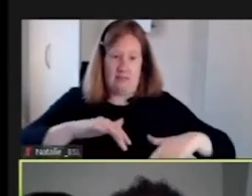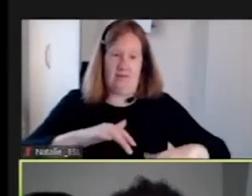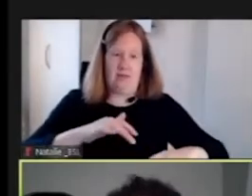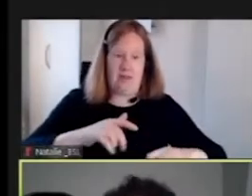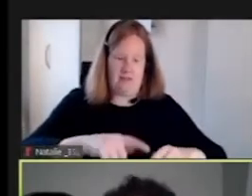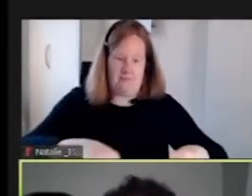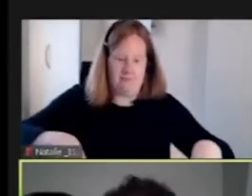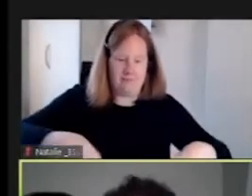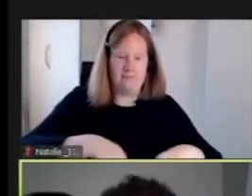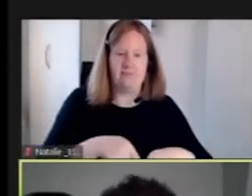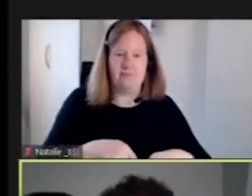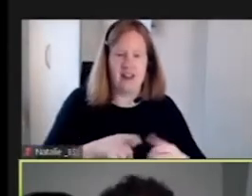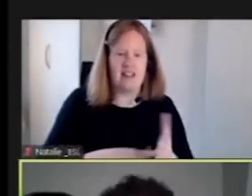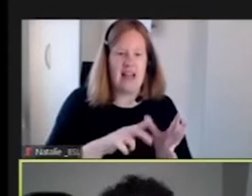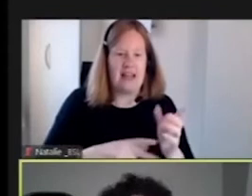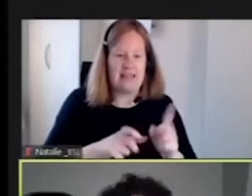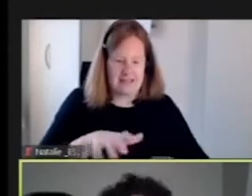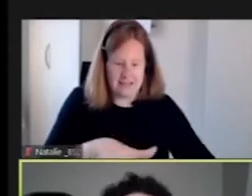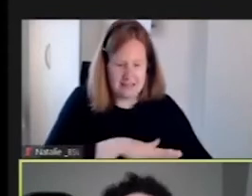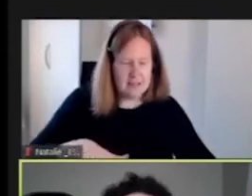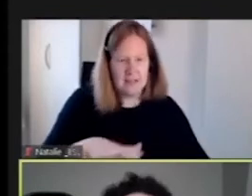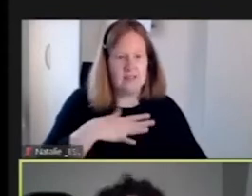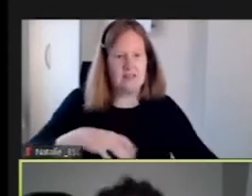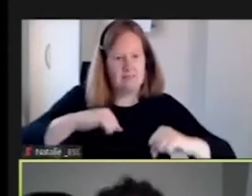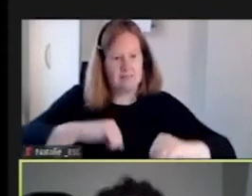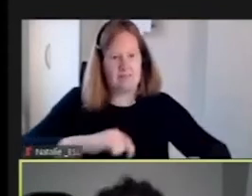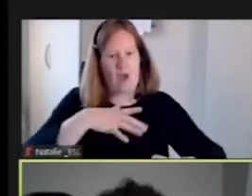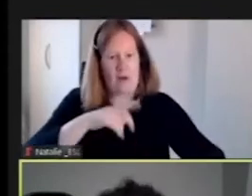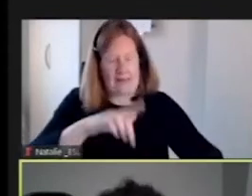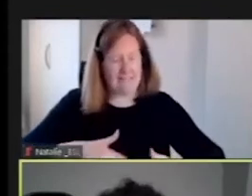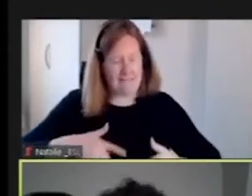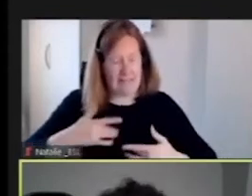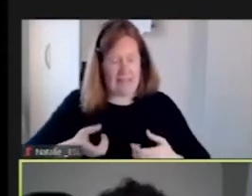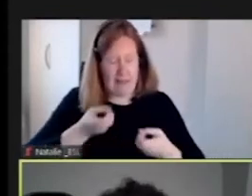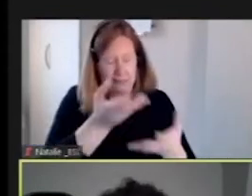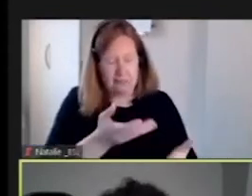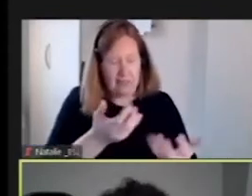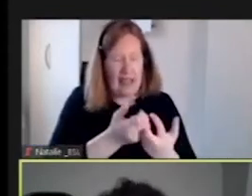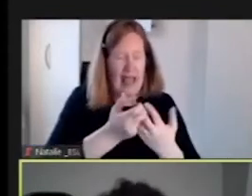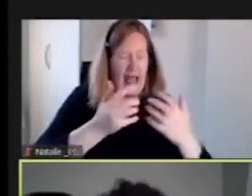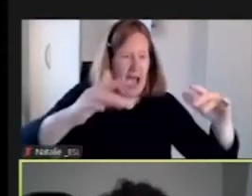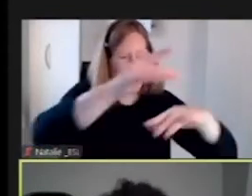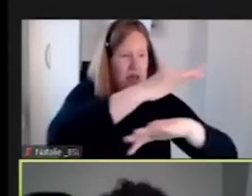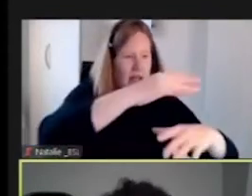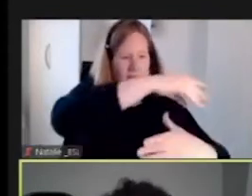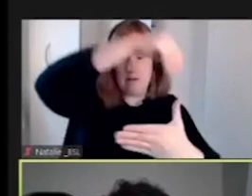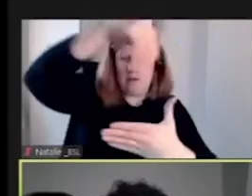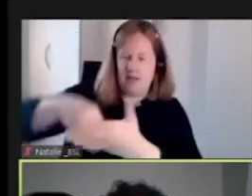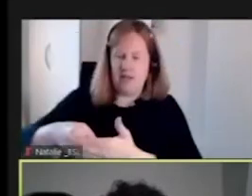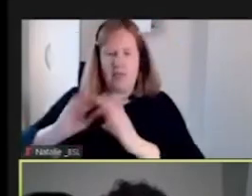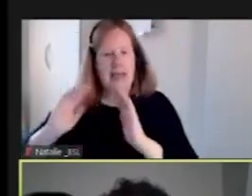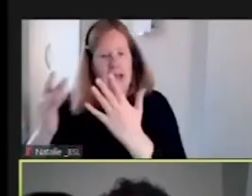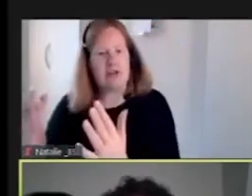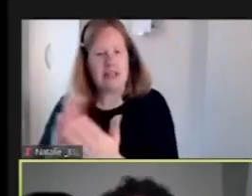land. And I really just wanted to bring that kind of feeling that I got being outside into the gallery and have people be able to